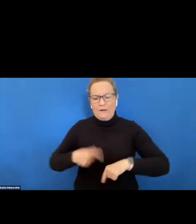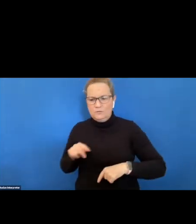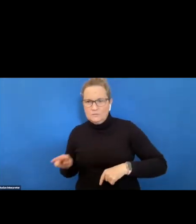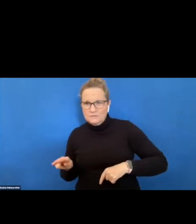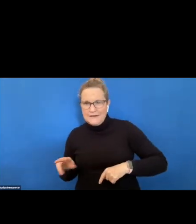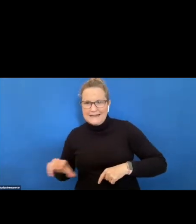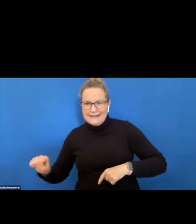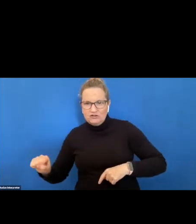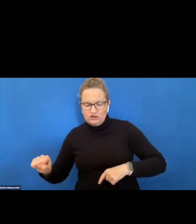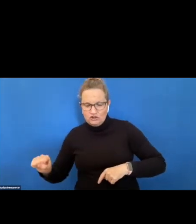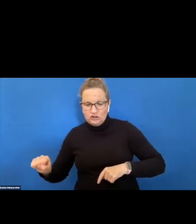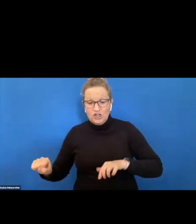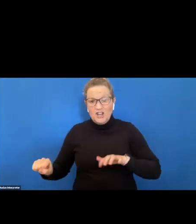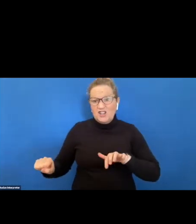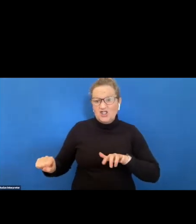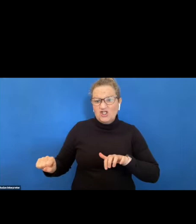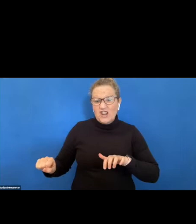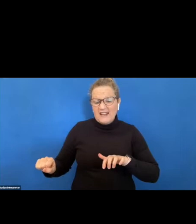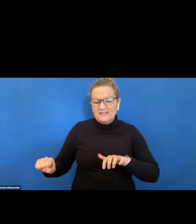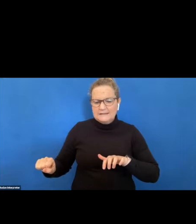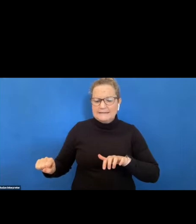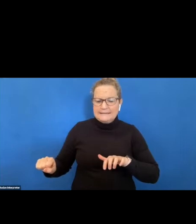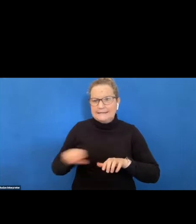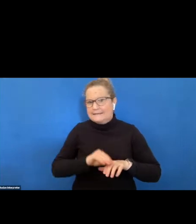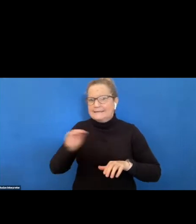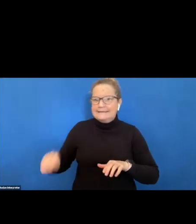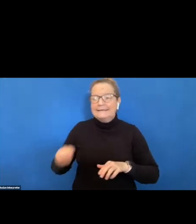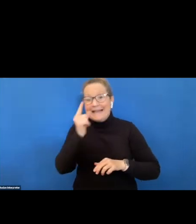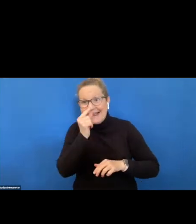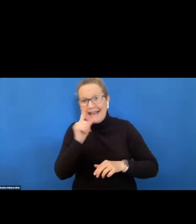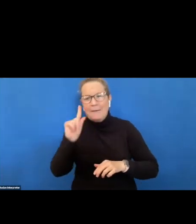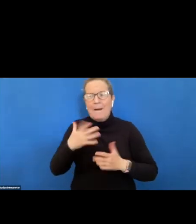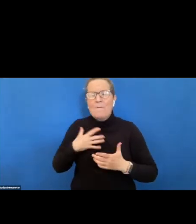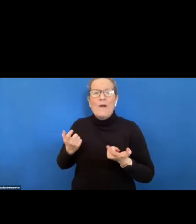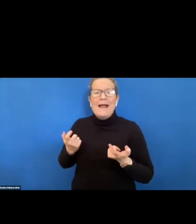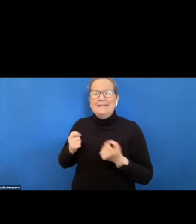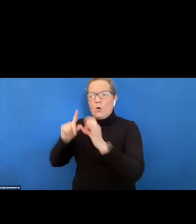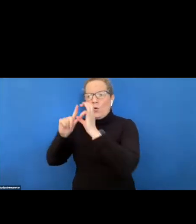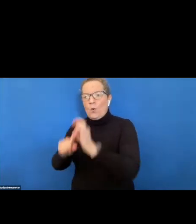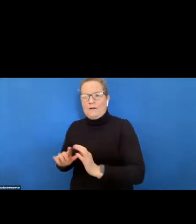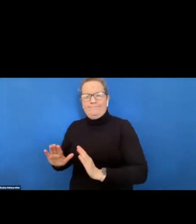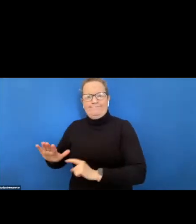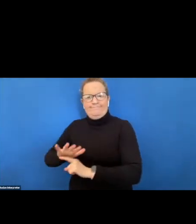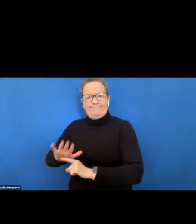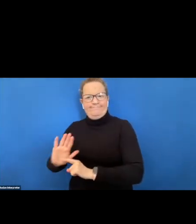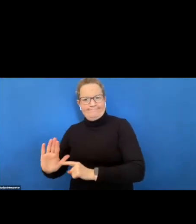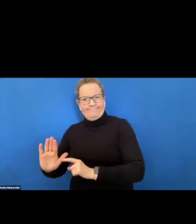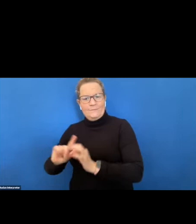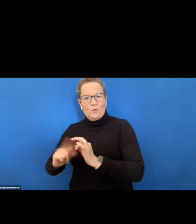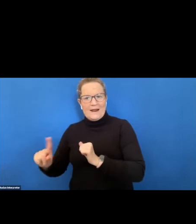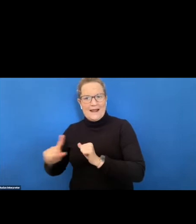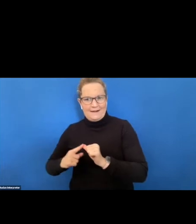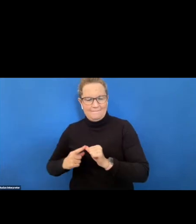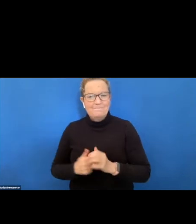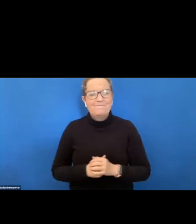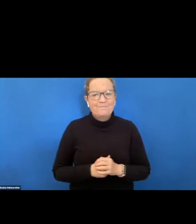do put it in the other we can move it across but it's just easier so that we know where all the questions are coming in from so what's going to